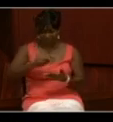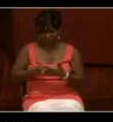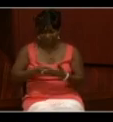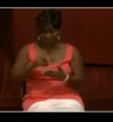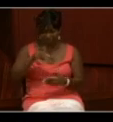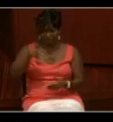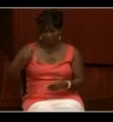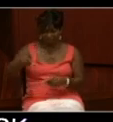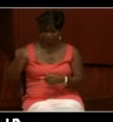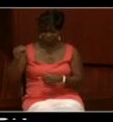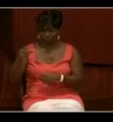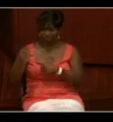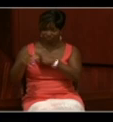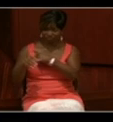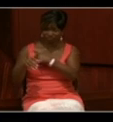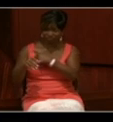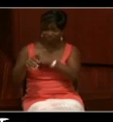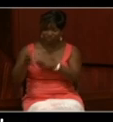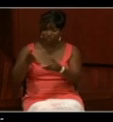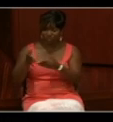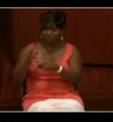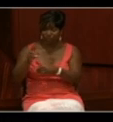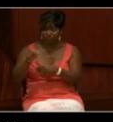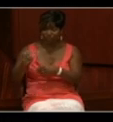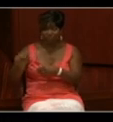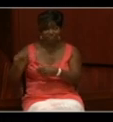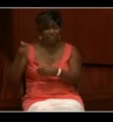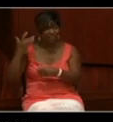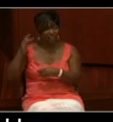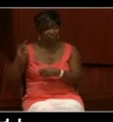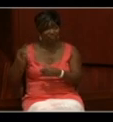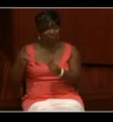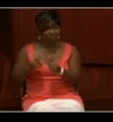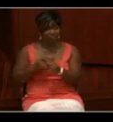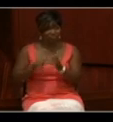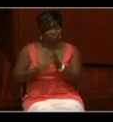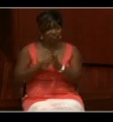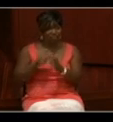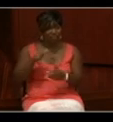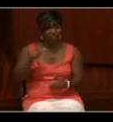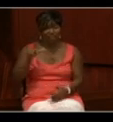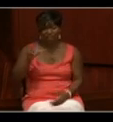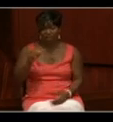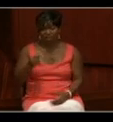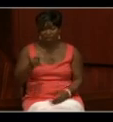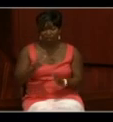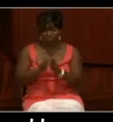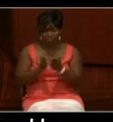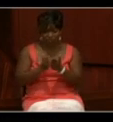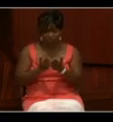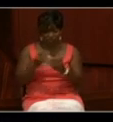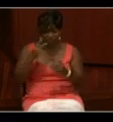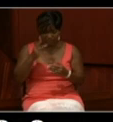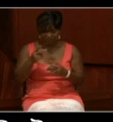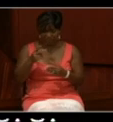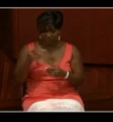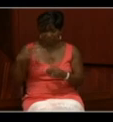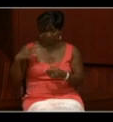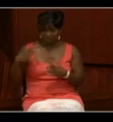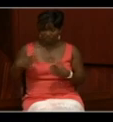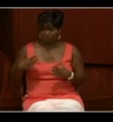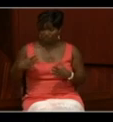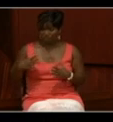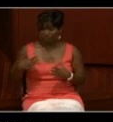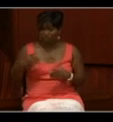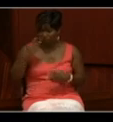But we see that he served on the USS California. You can see this is the first page of the logbook. You see the commander. You can